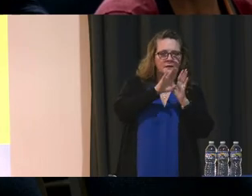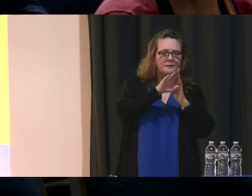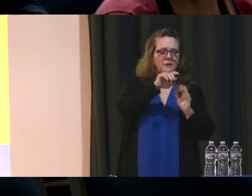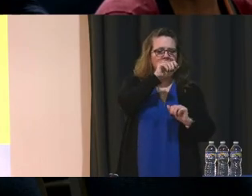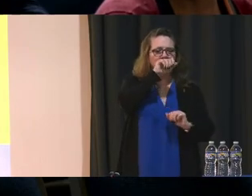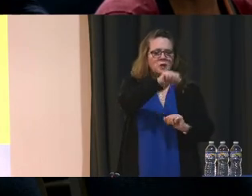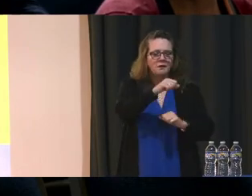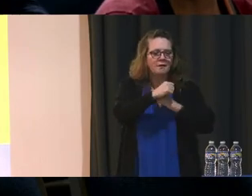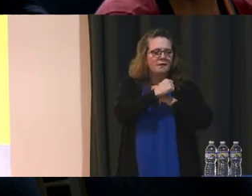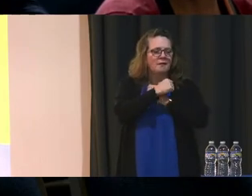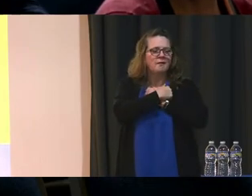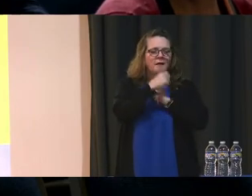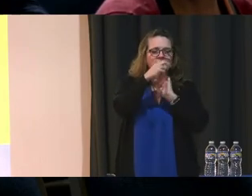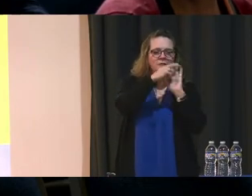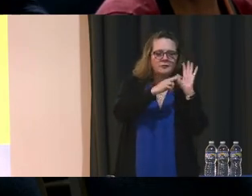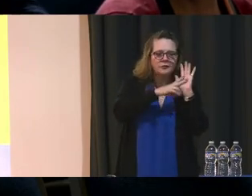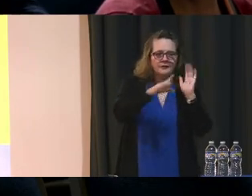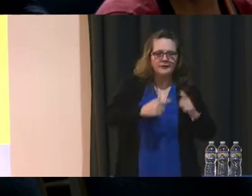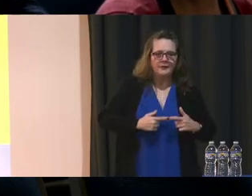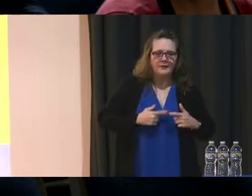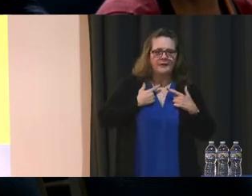learning over the course of their life.